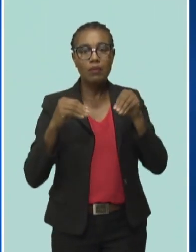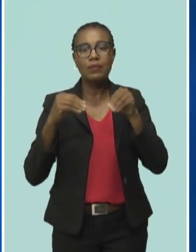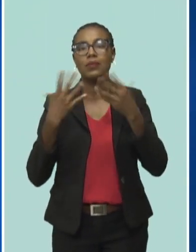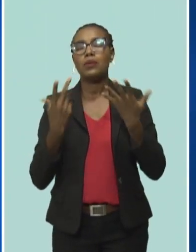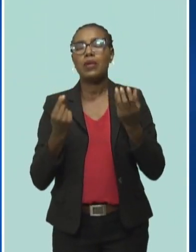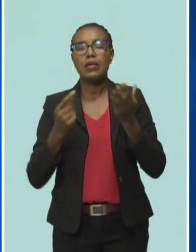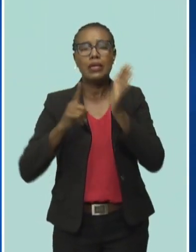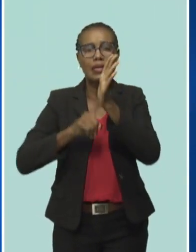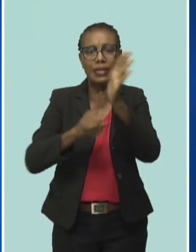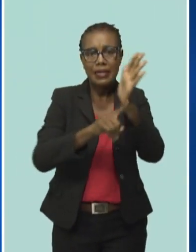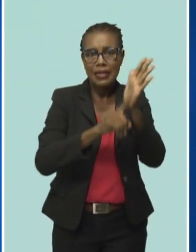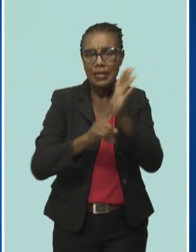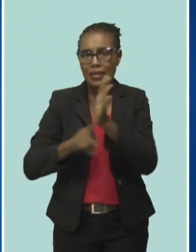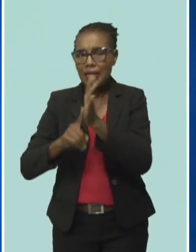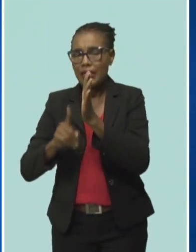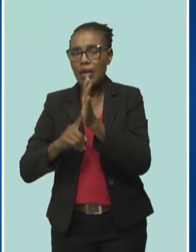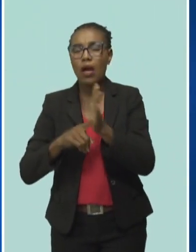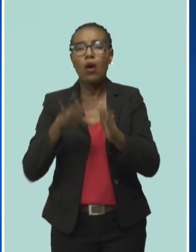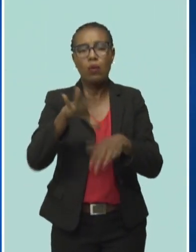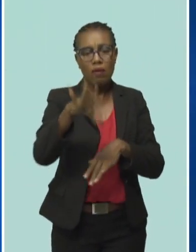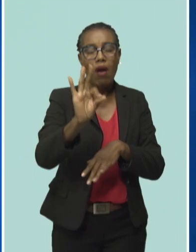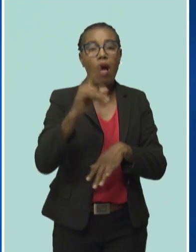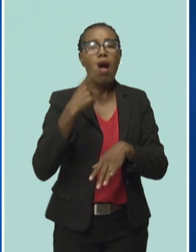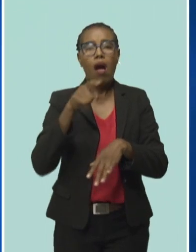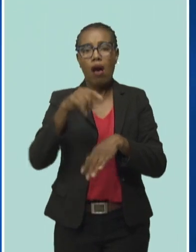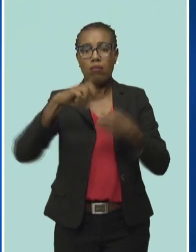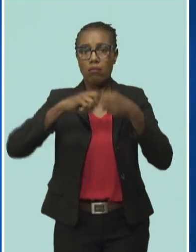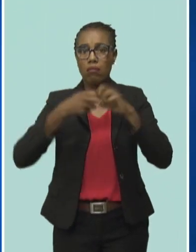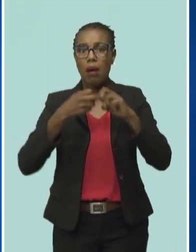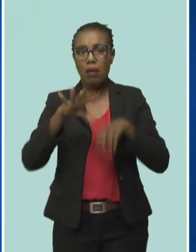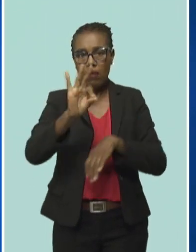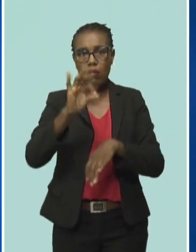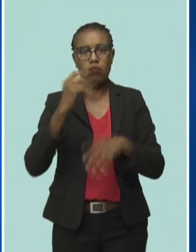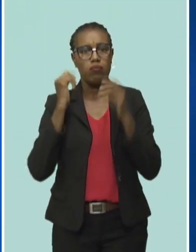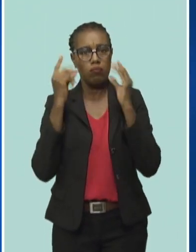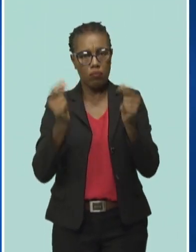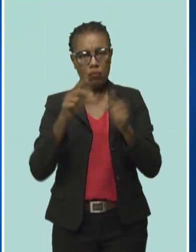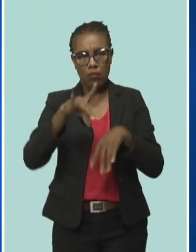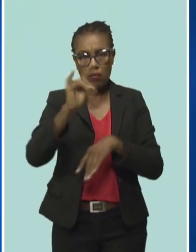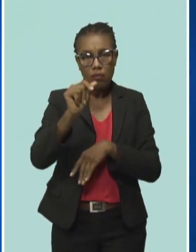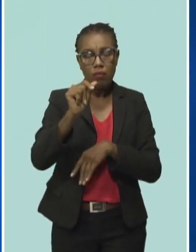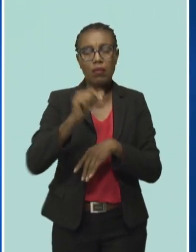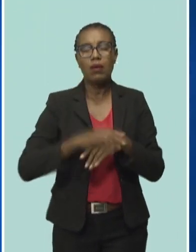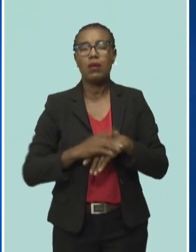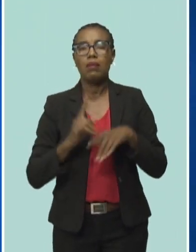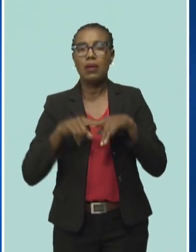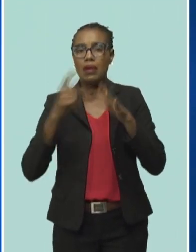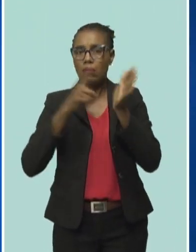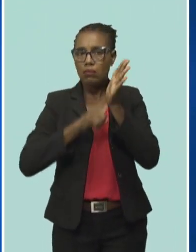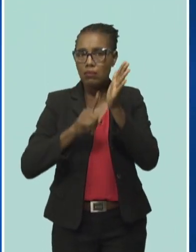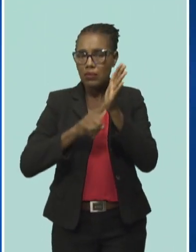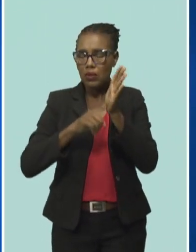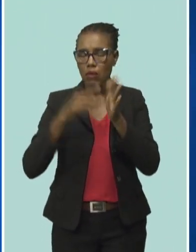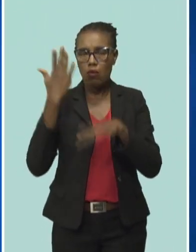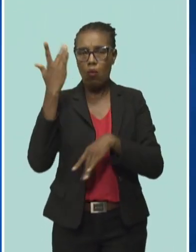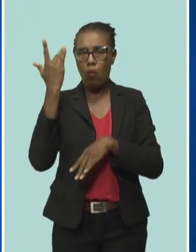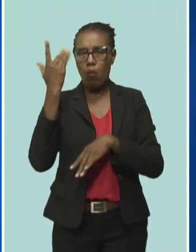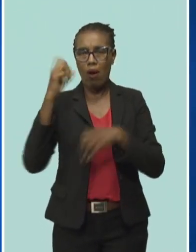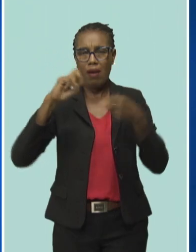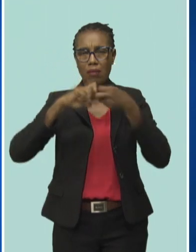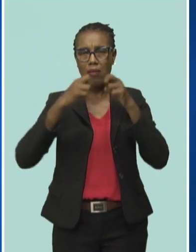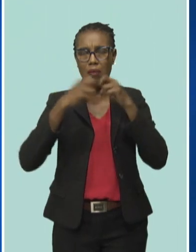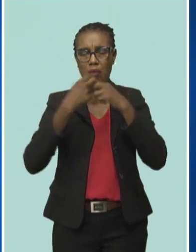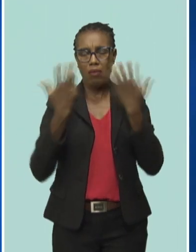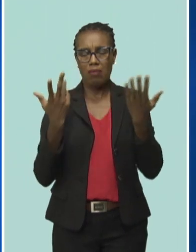investigating that. We were able to identify the fault fairly quickly and isolate it. What we are investigating now is why a fault on